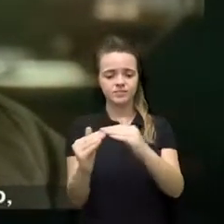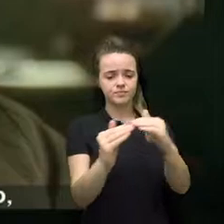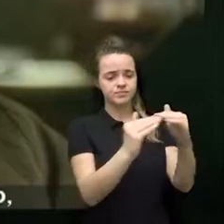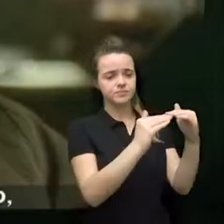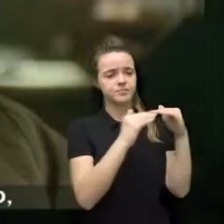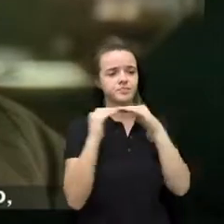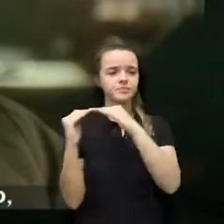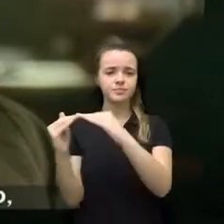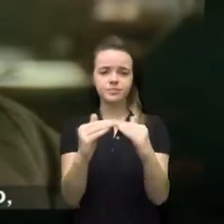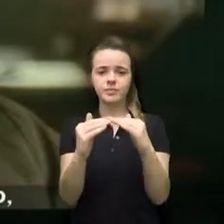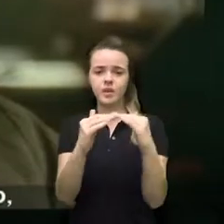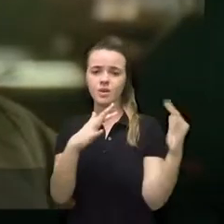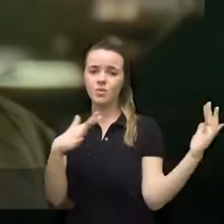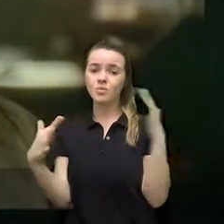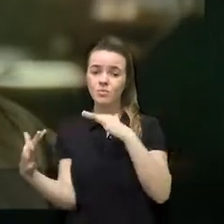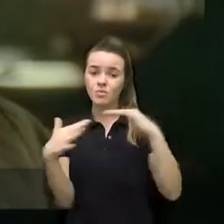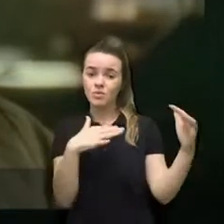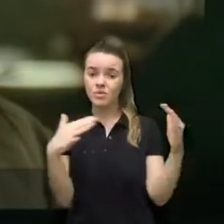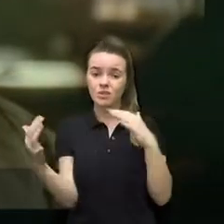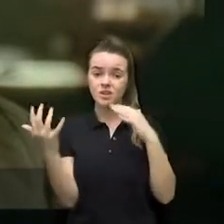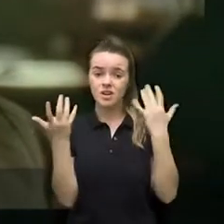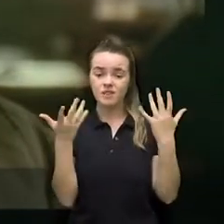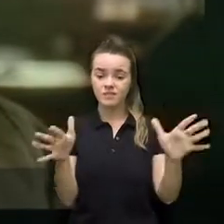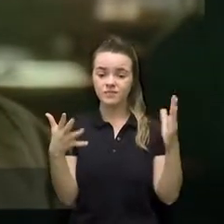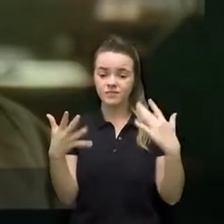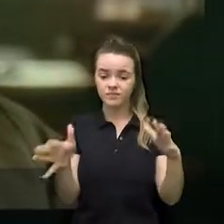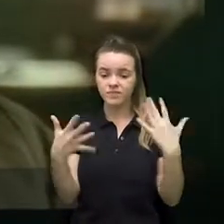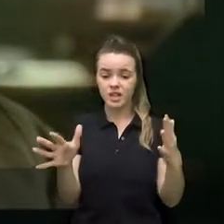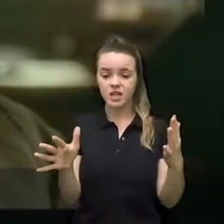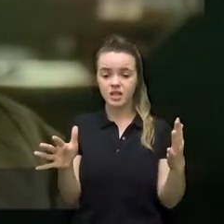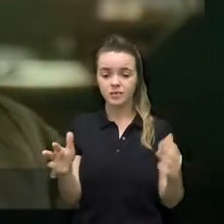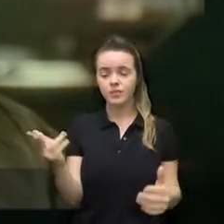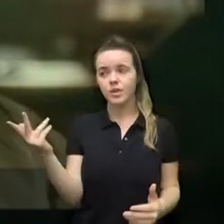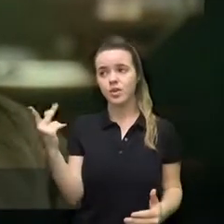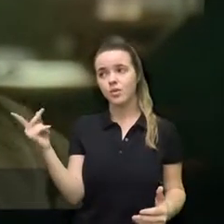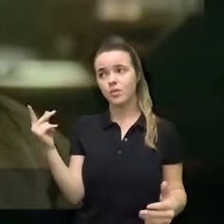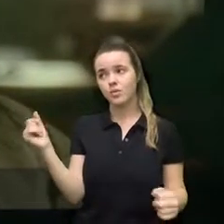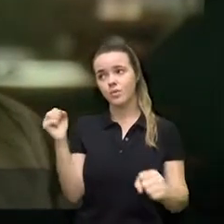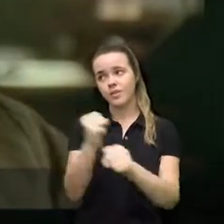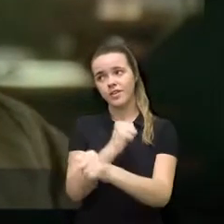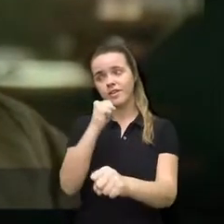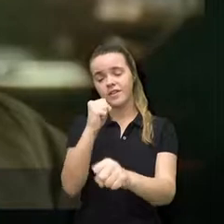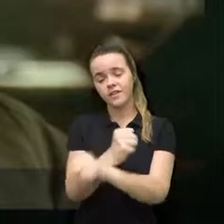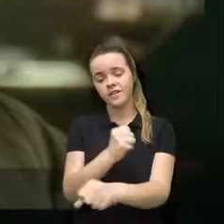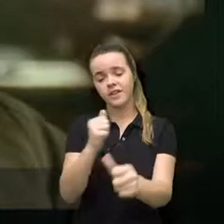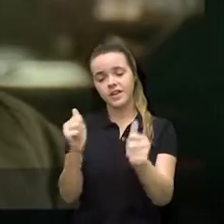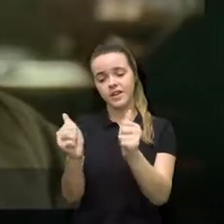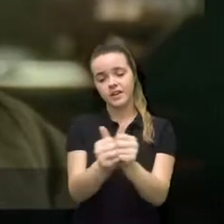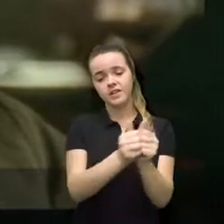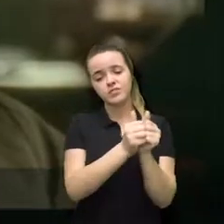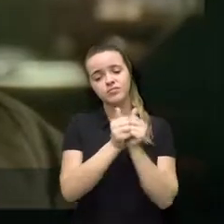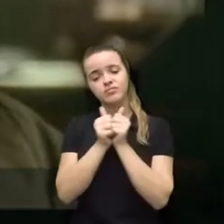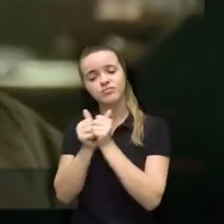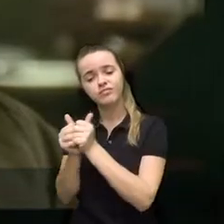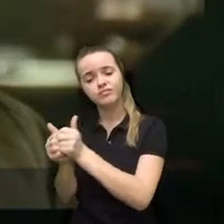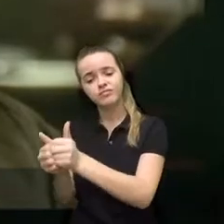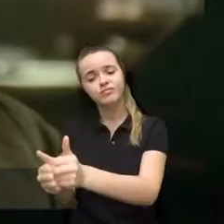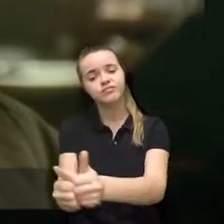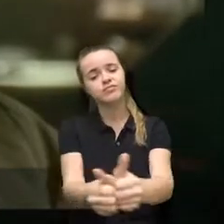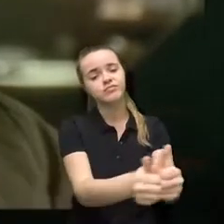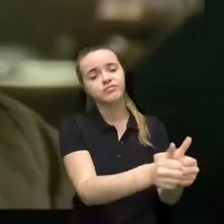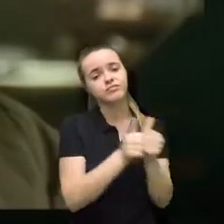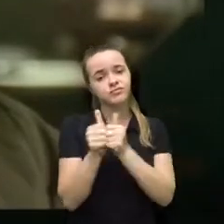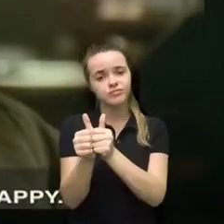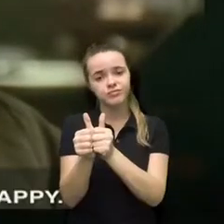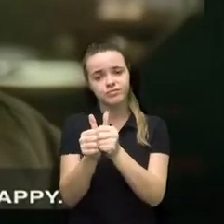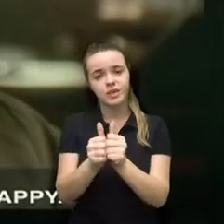quit the sword my friend put on the toga and come to Congress we fought side by side to